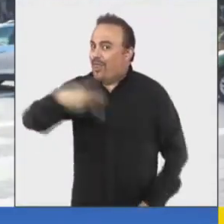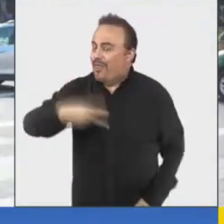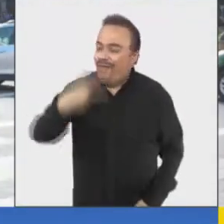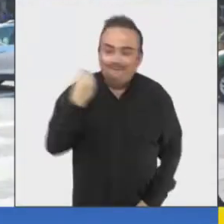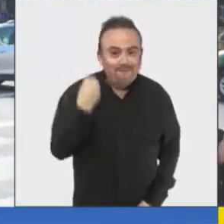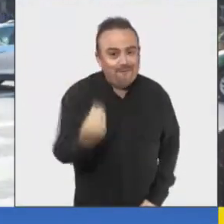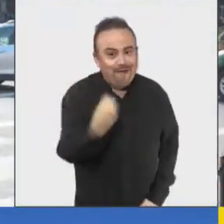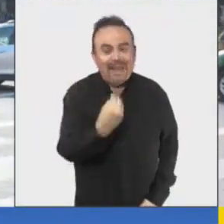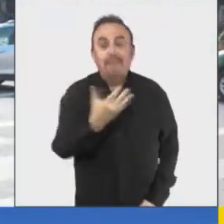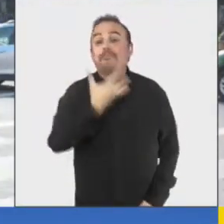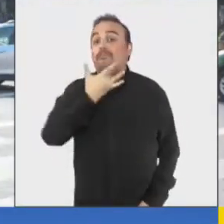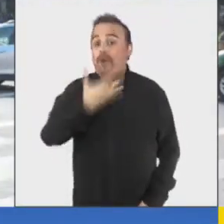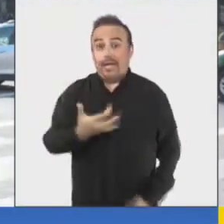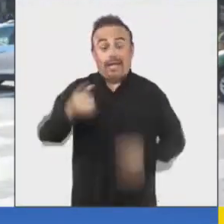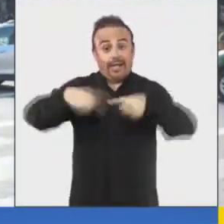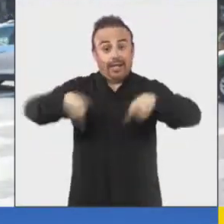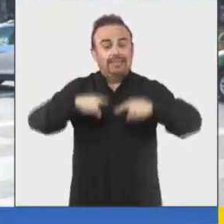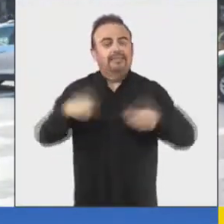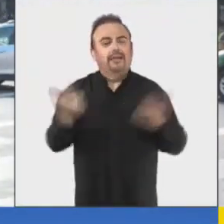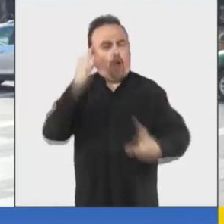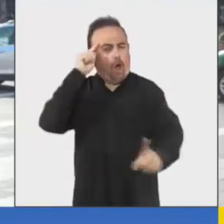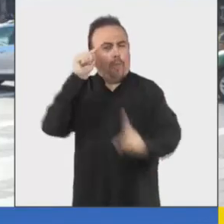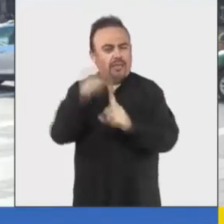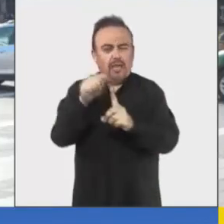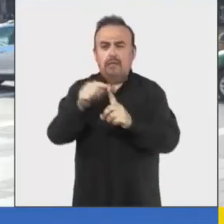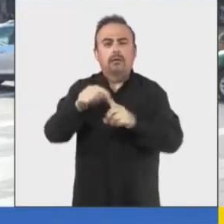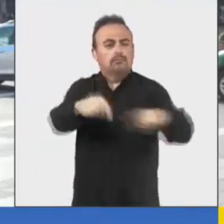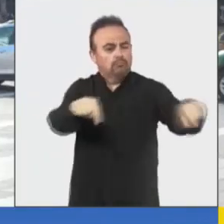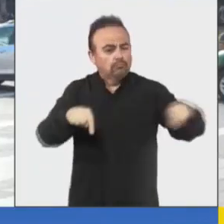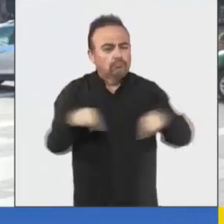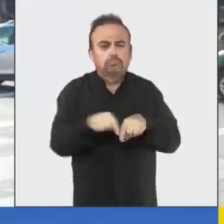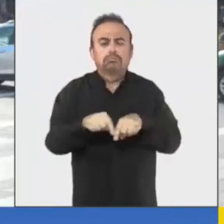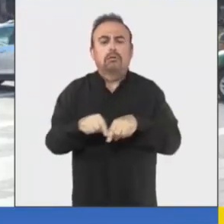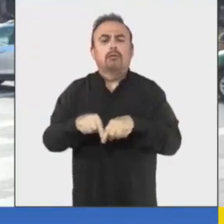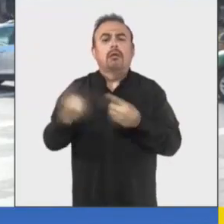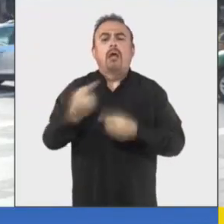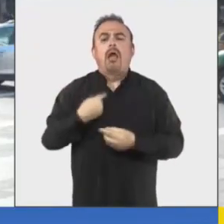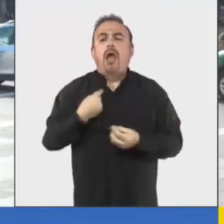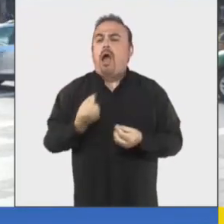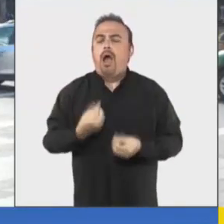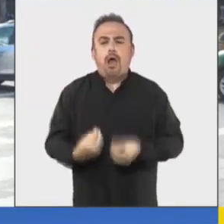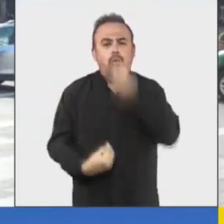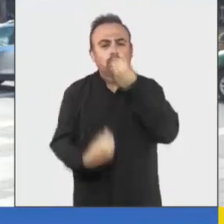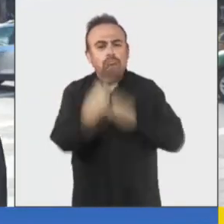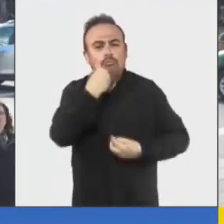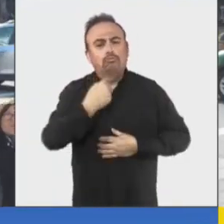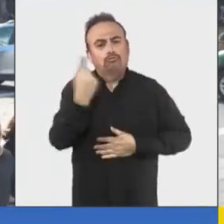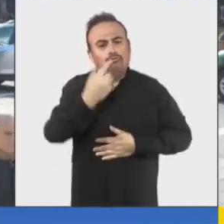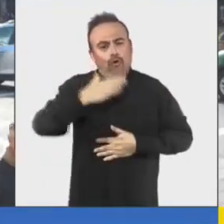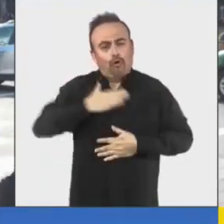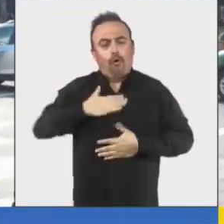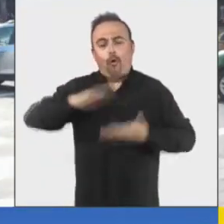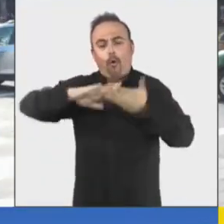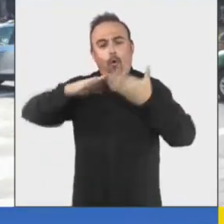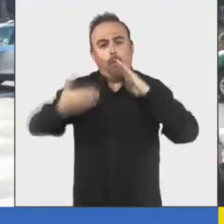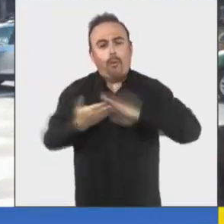because with the purpose of generating spaces of auto-consumption and also offering to the community food